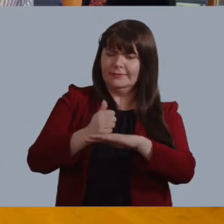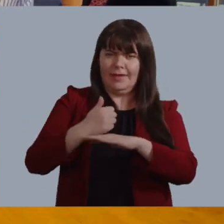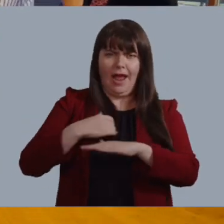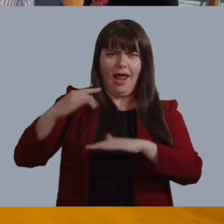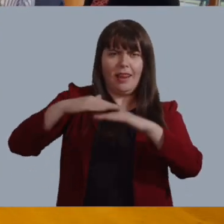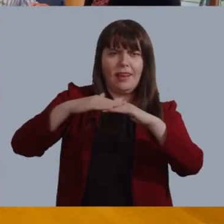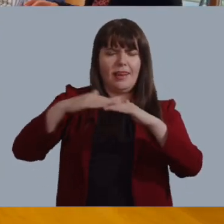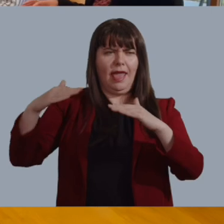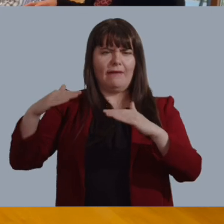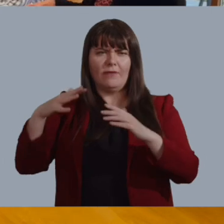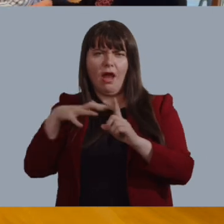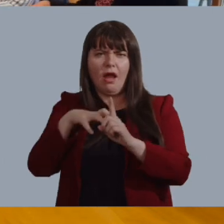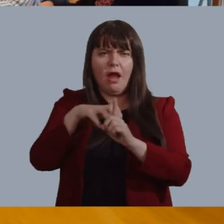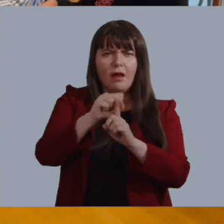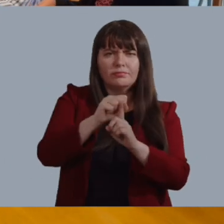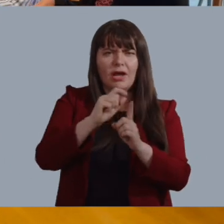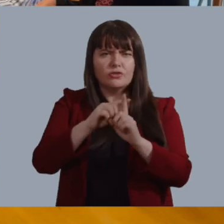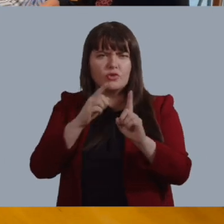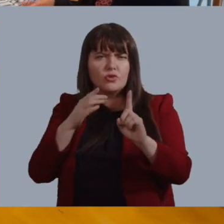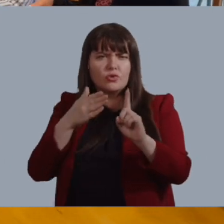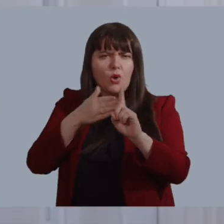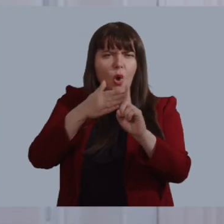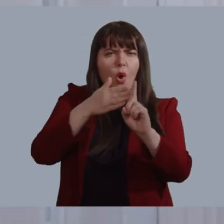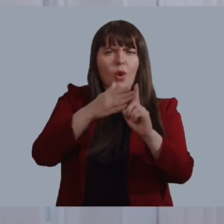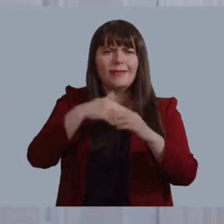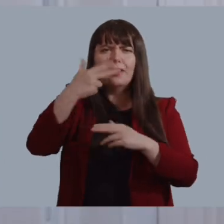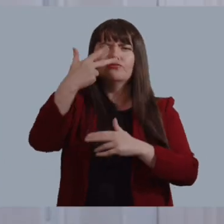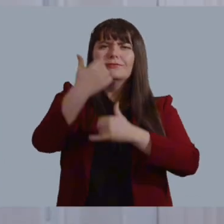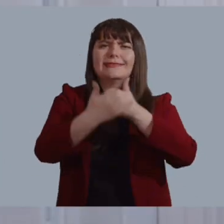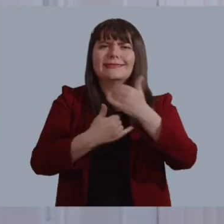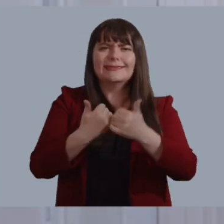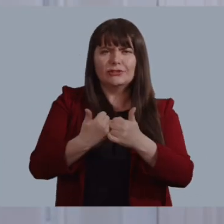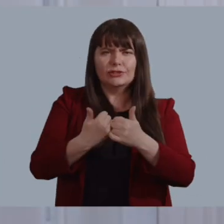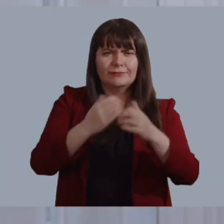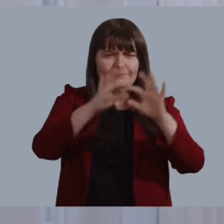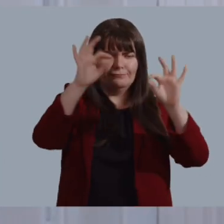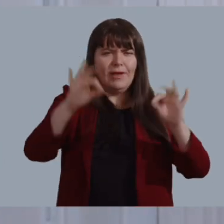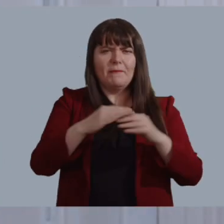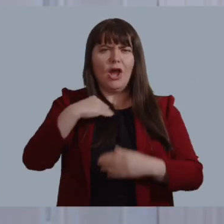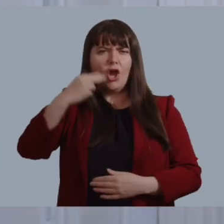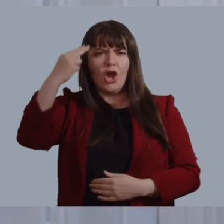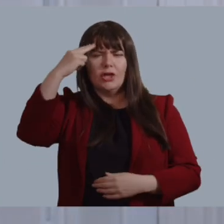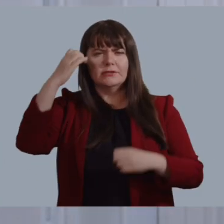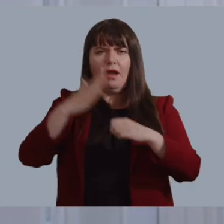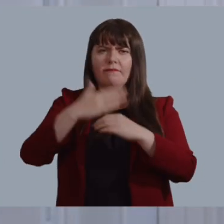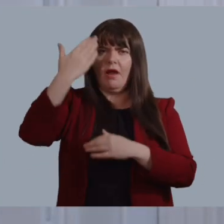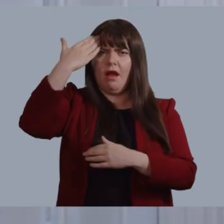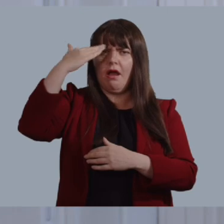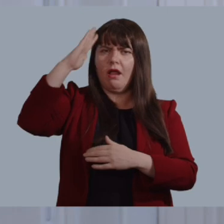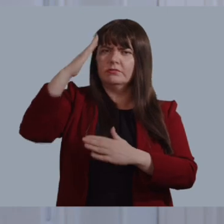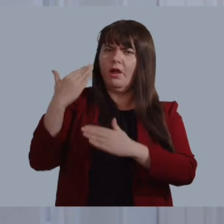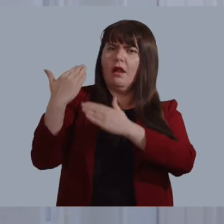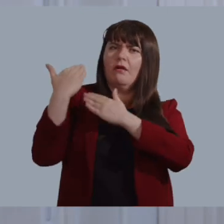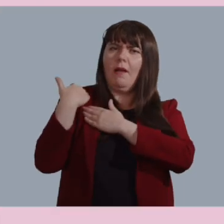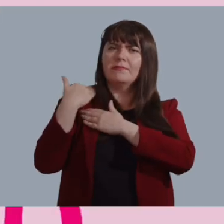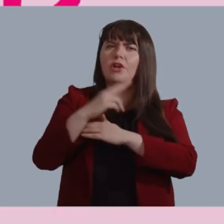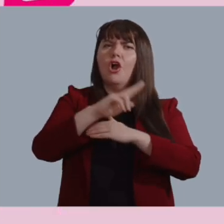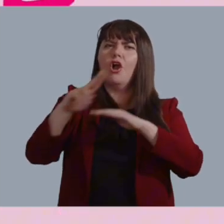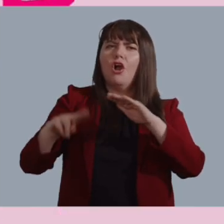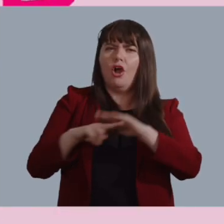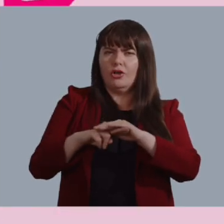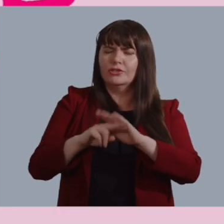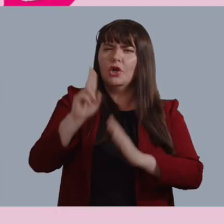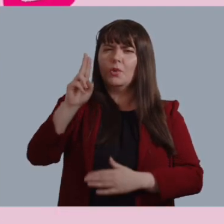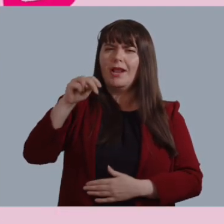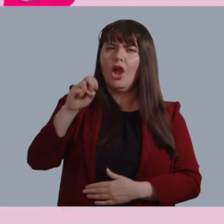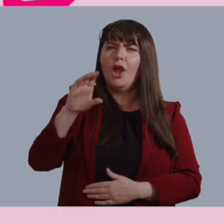-level objectives and goals for the next three years and it is framed by our understanding of Ireland's obligations under